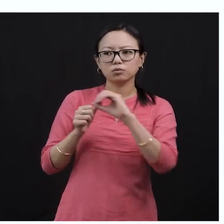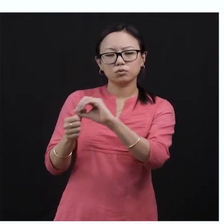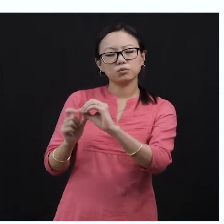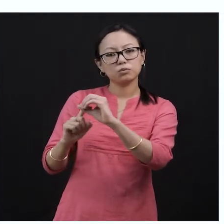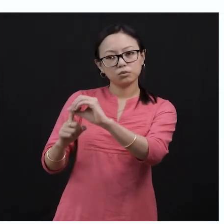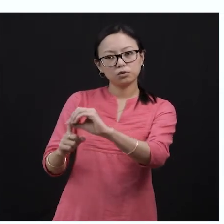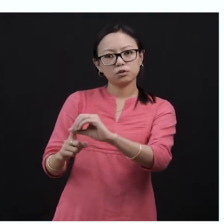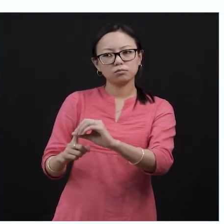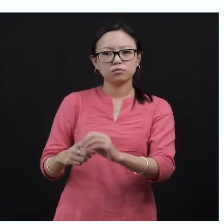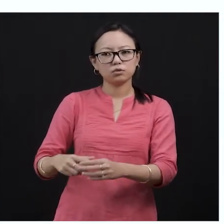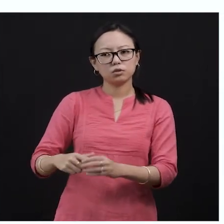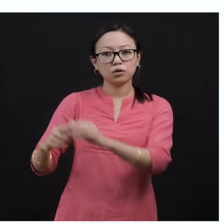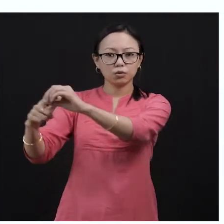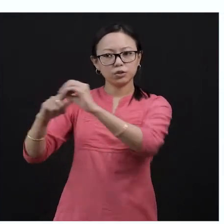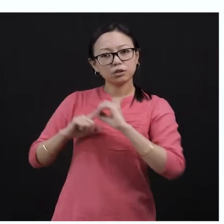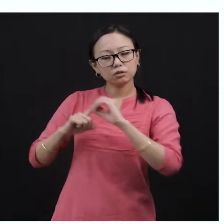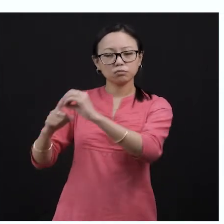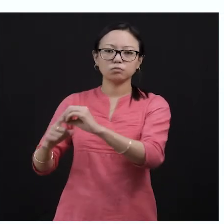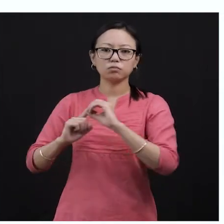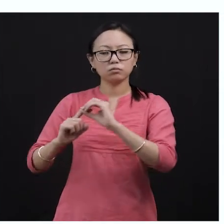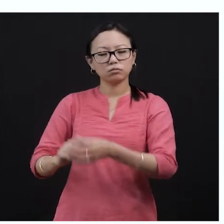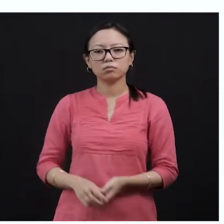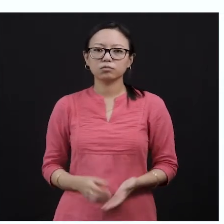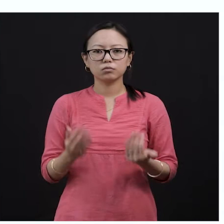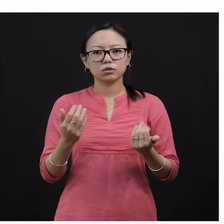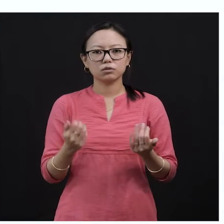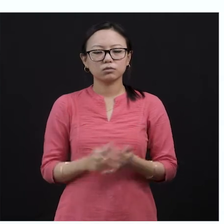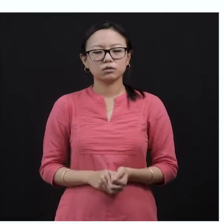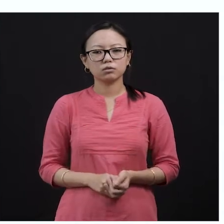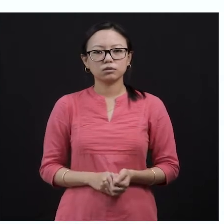to this explanation as well as after going through the textbook.